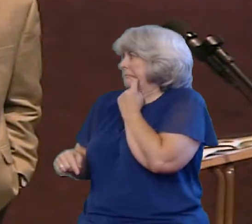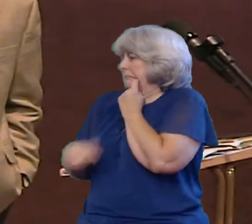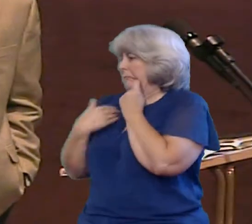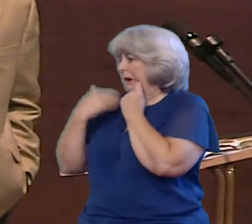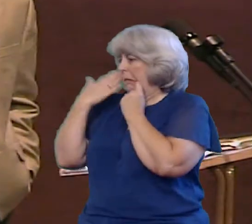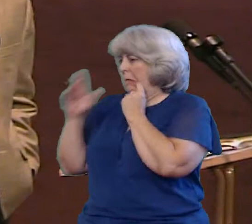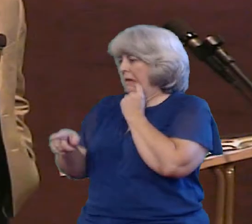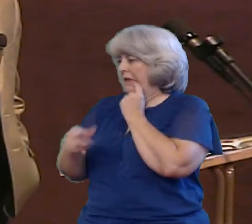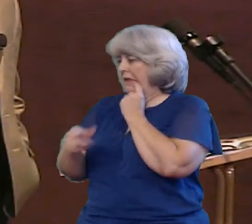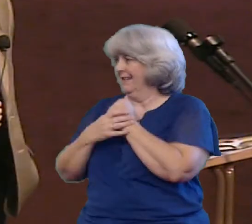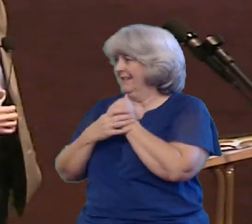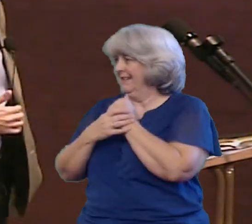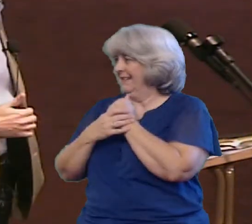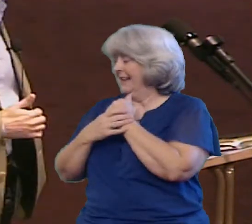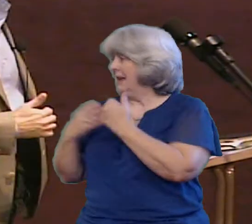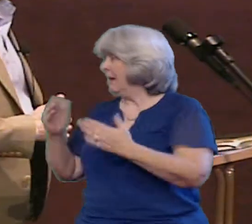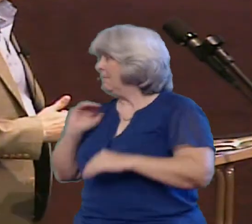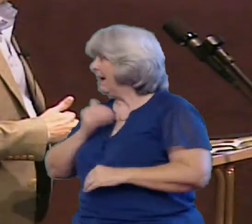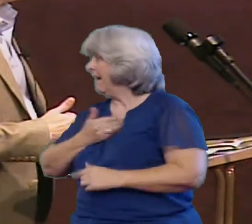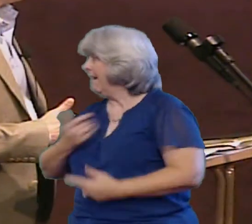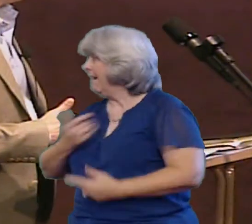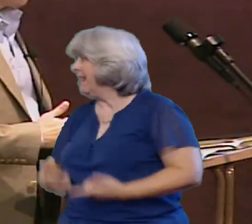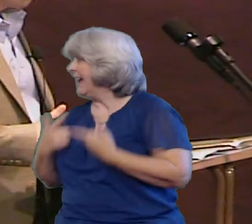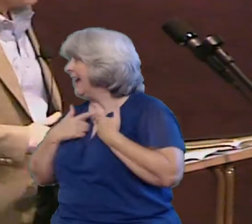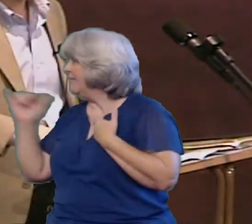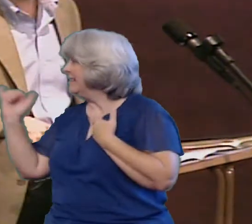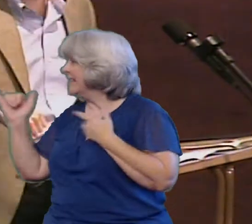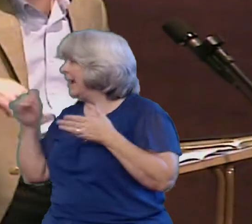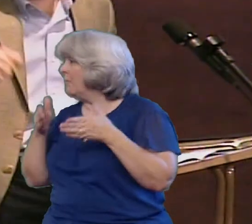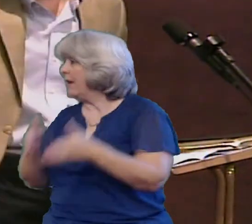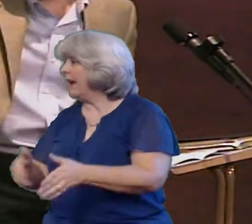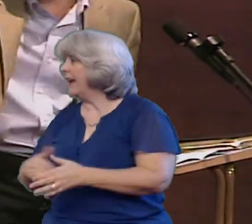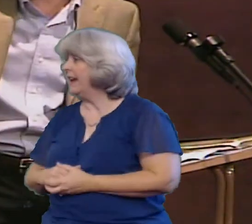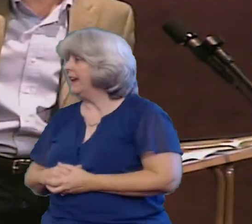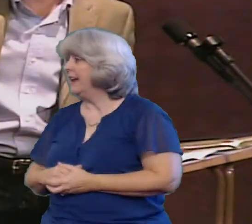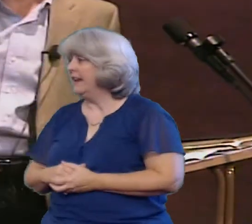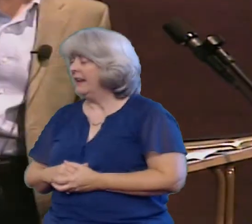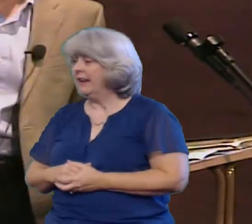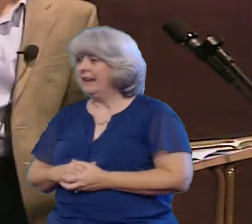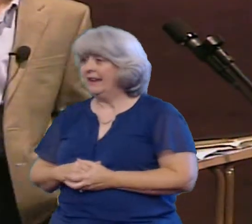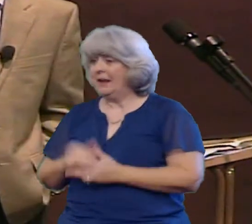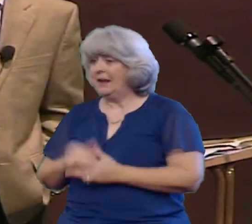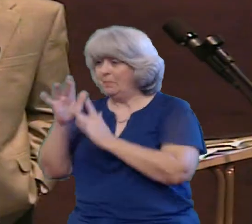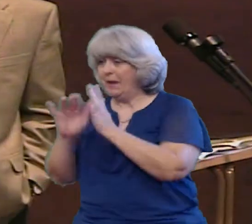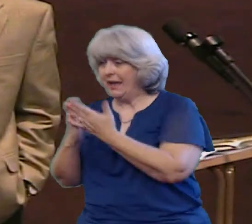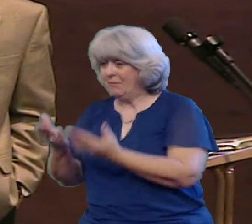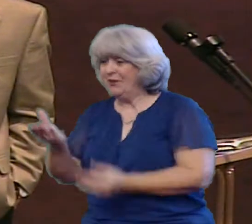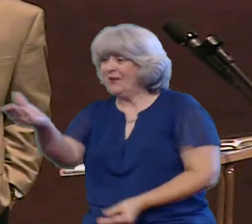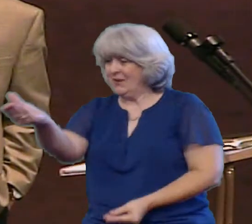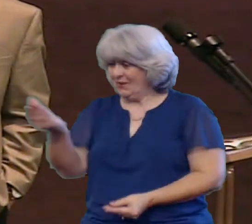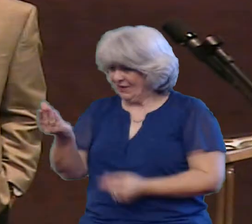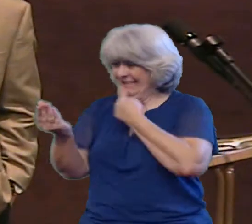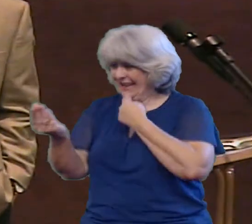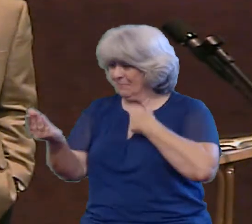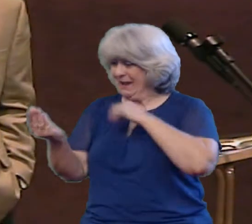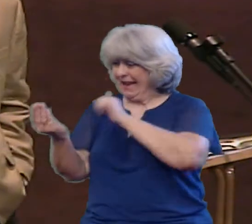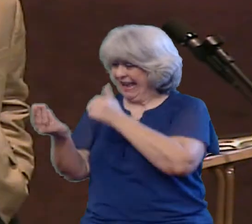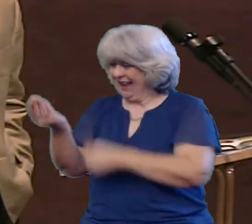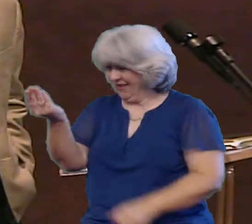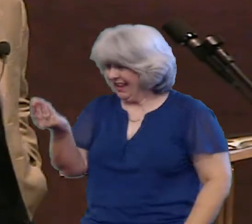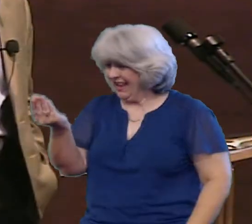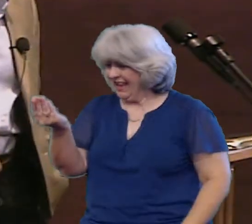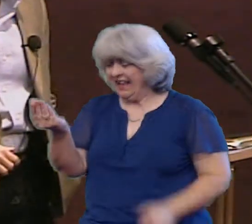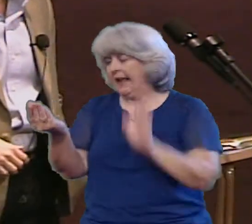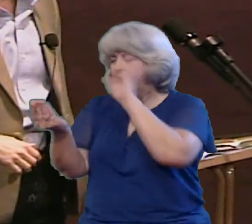Do we do that in our lives sometimes? That we just take the instruction manual in our lives And we just say oh I don't need that